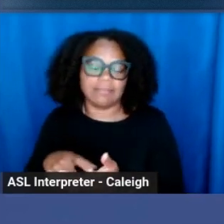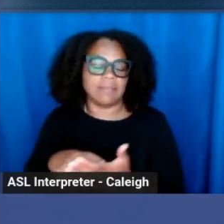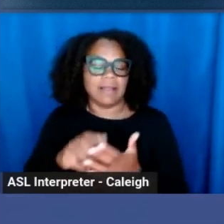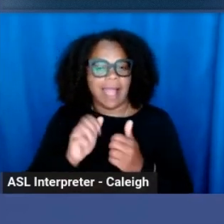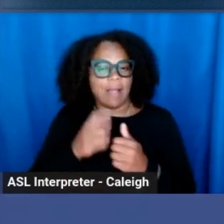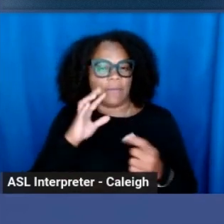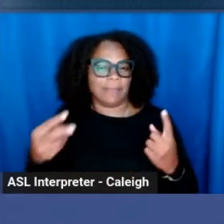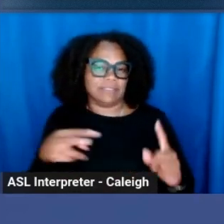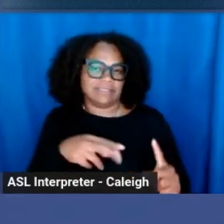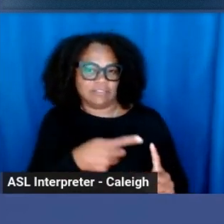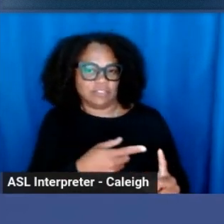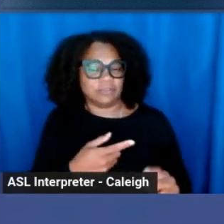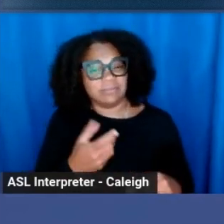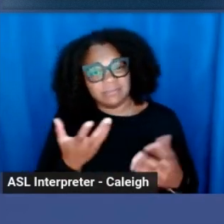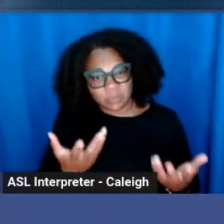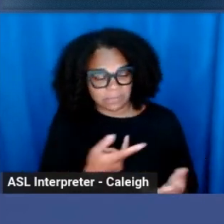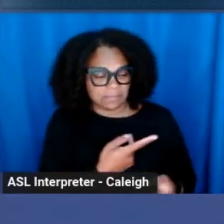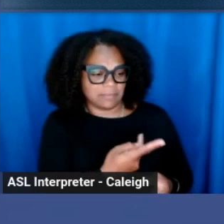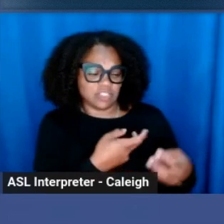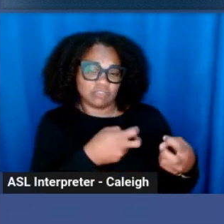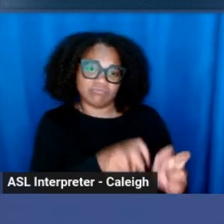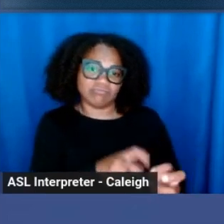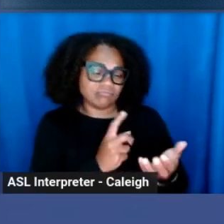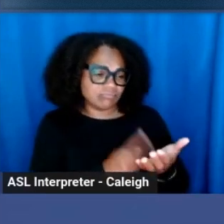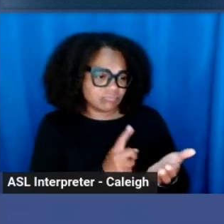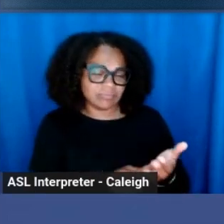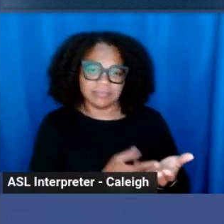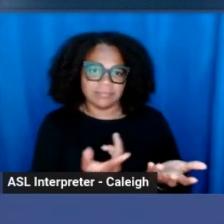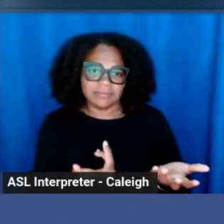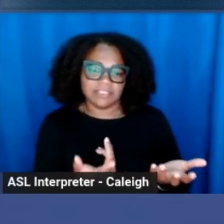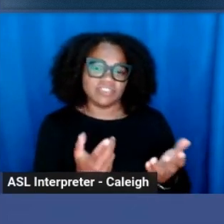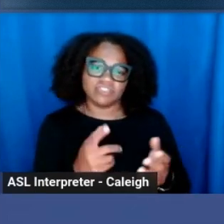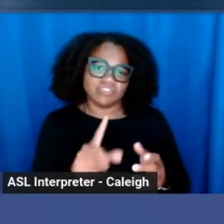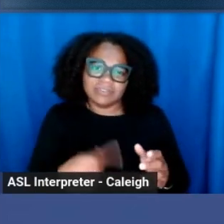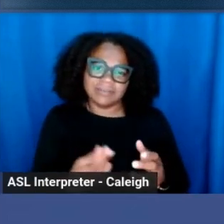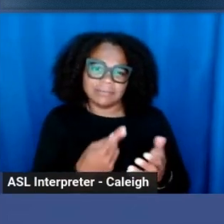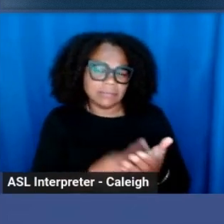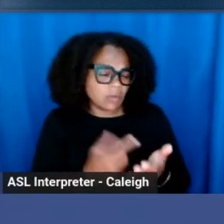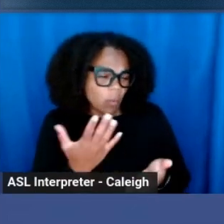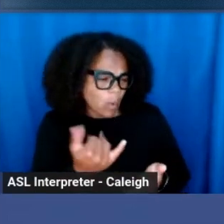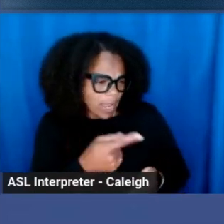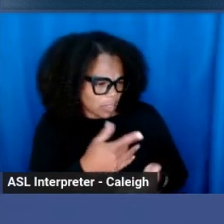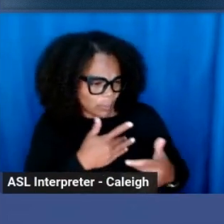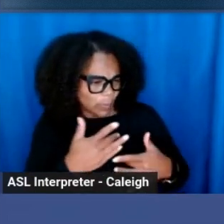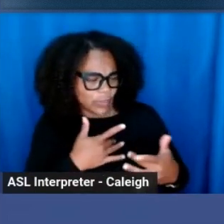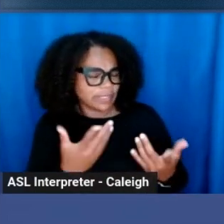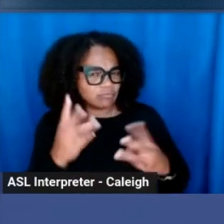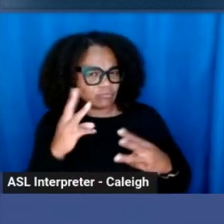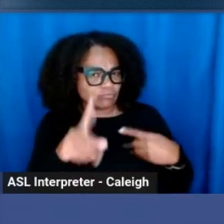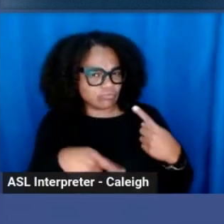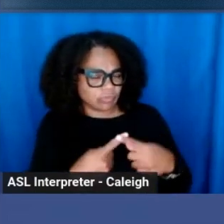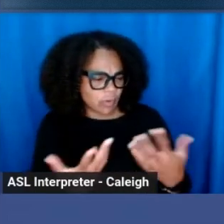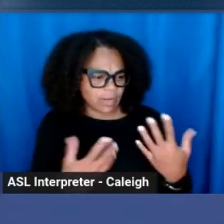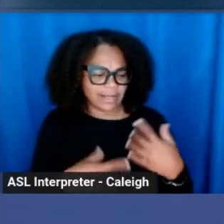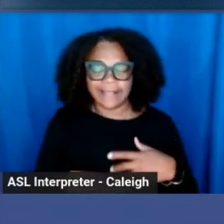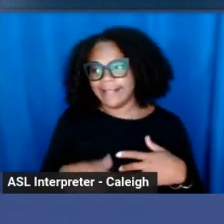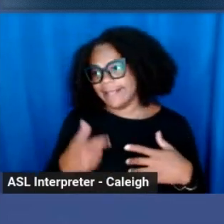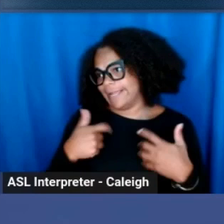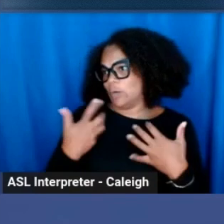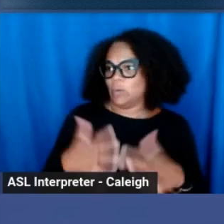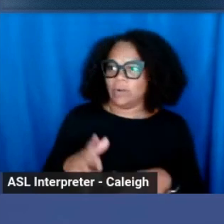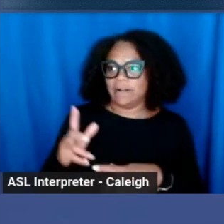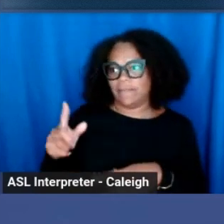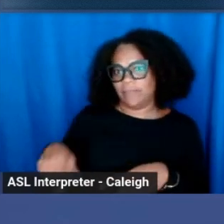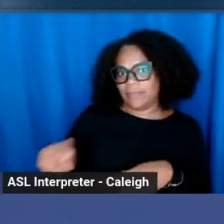it and came to, like, why? Why are you, like, where's the worry? And a lot of it was, well, I don't want them to